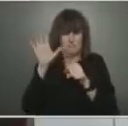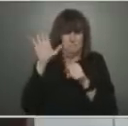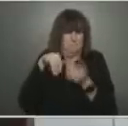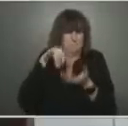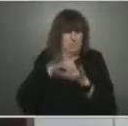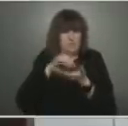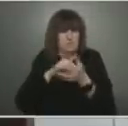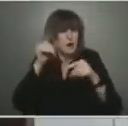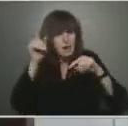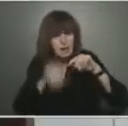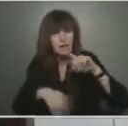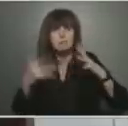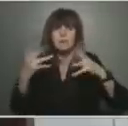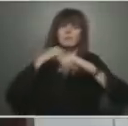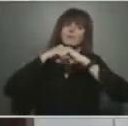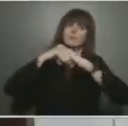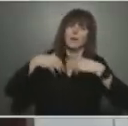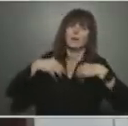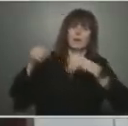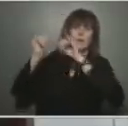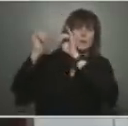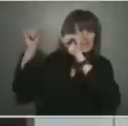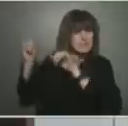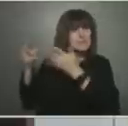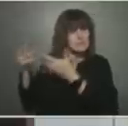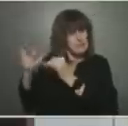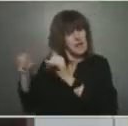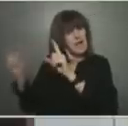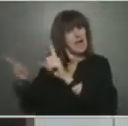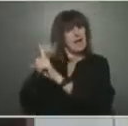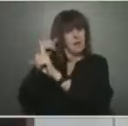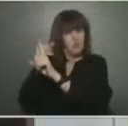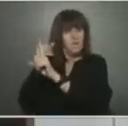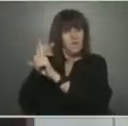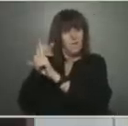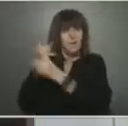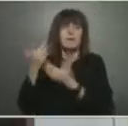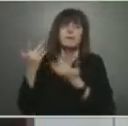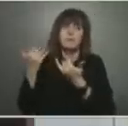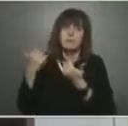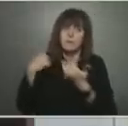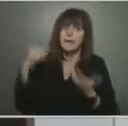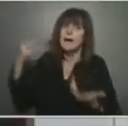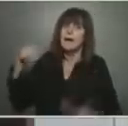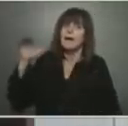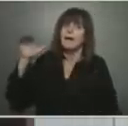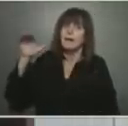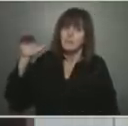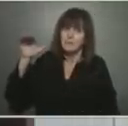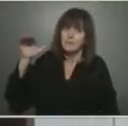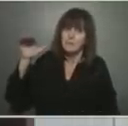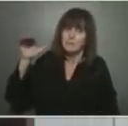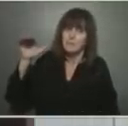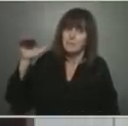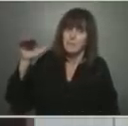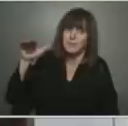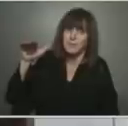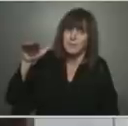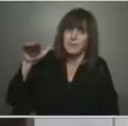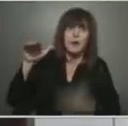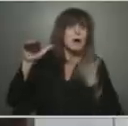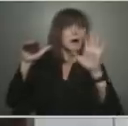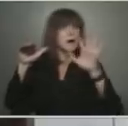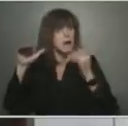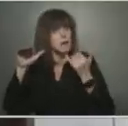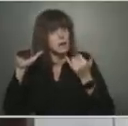after which we hope there'll be a steady decline. And that the sacrifices that we've made have allowed